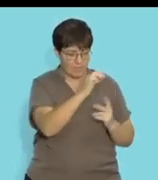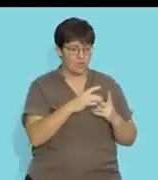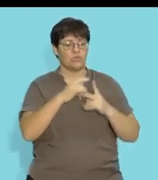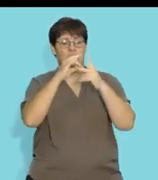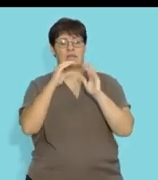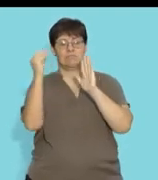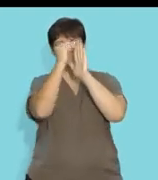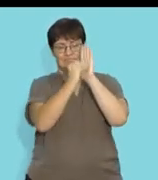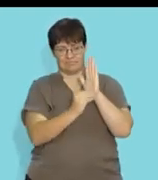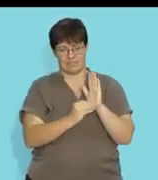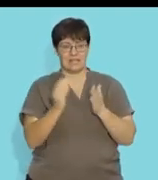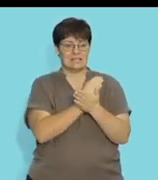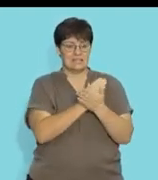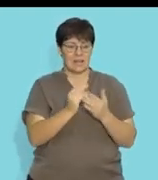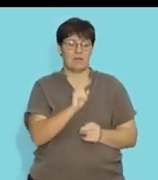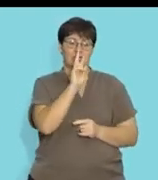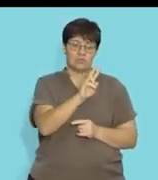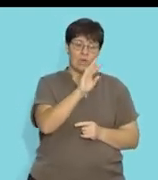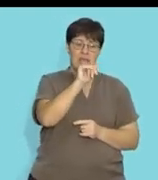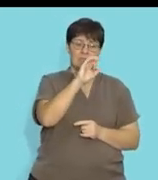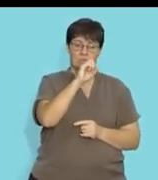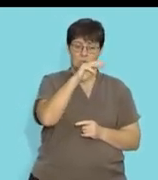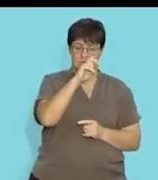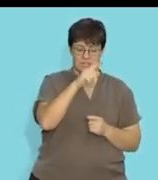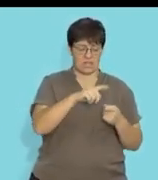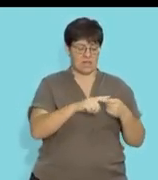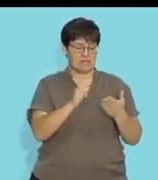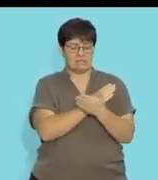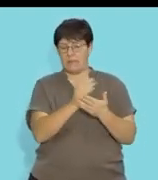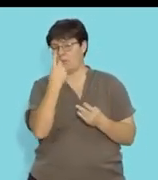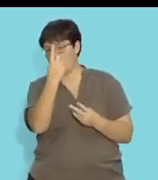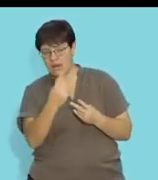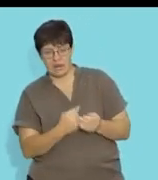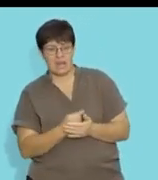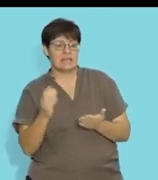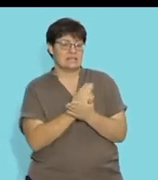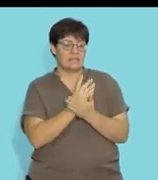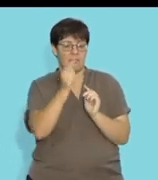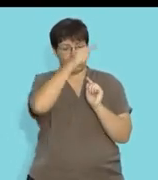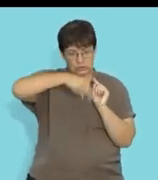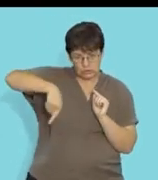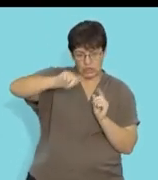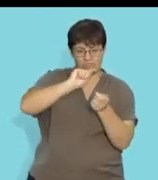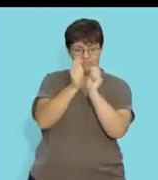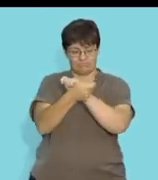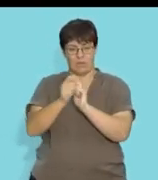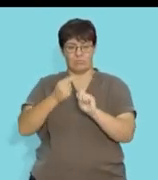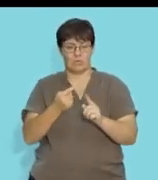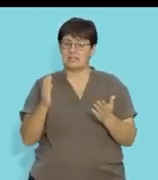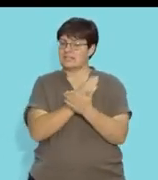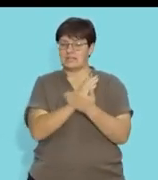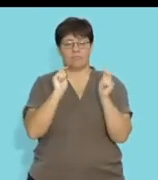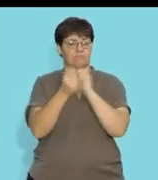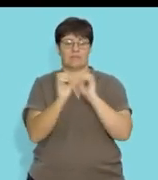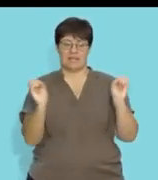particular shape and unique features. Some have two asymptotes, some have one, some have a turning point,